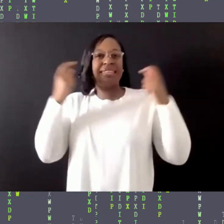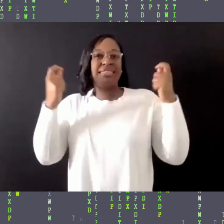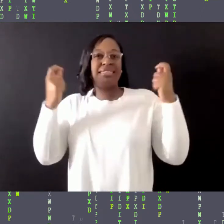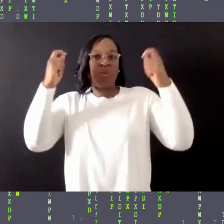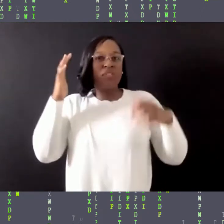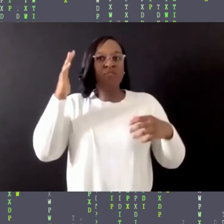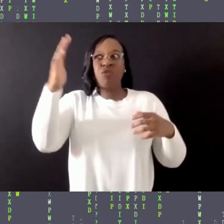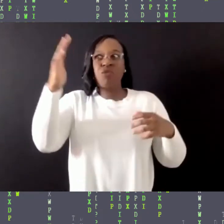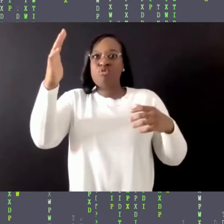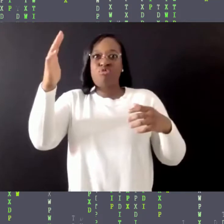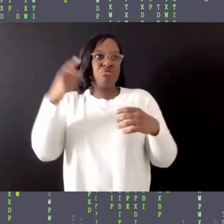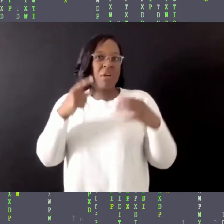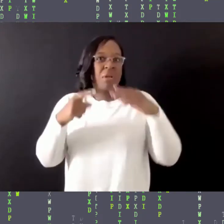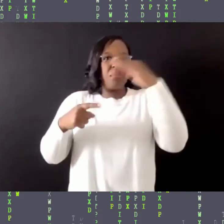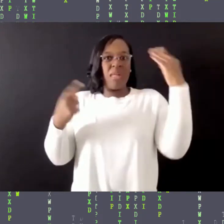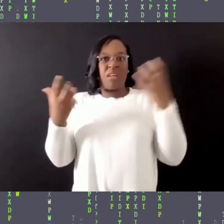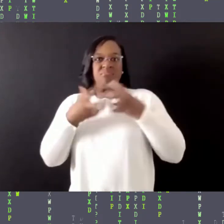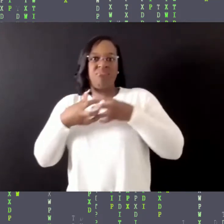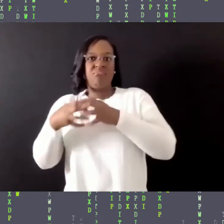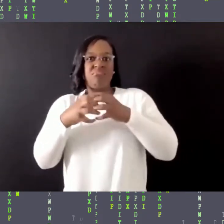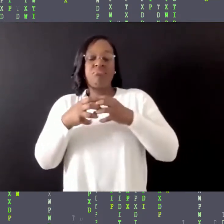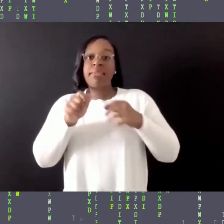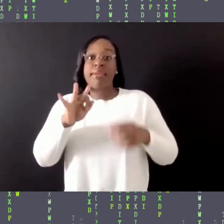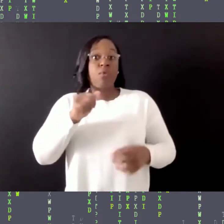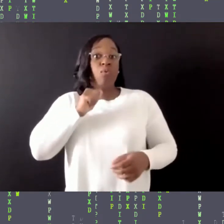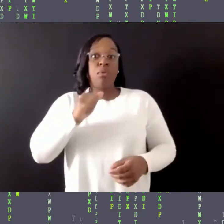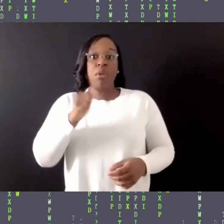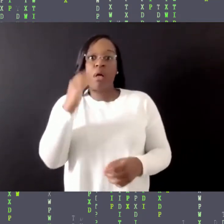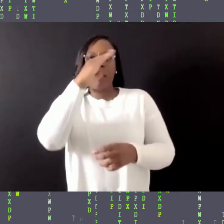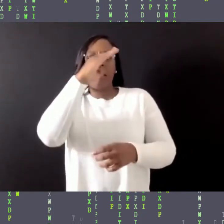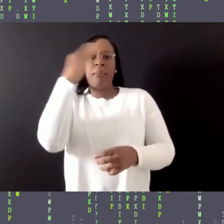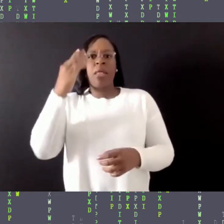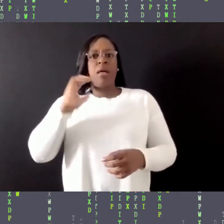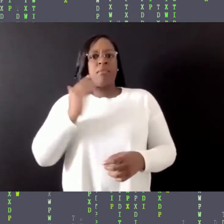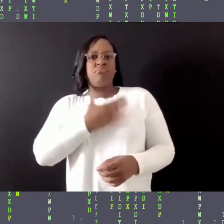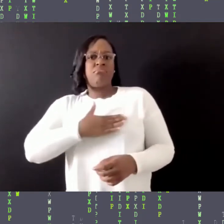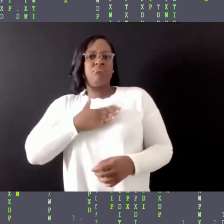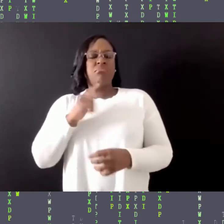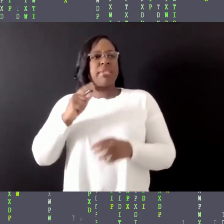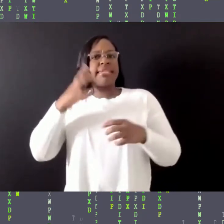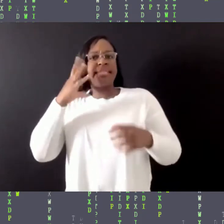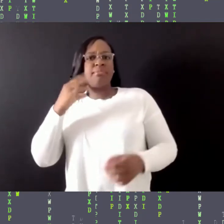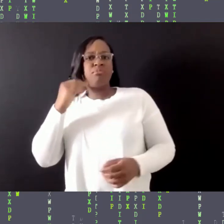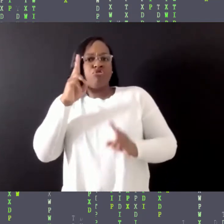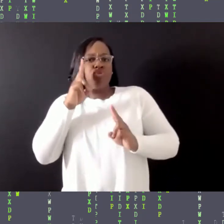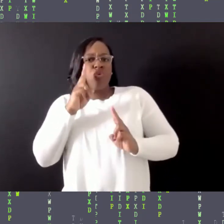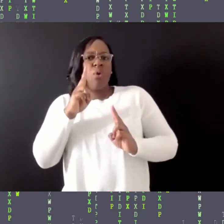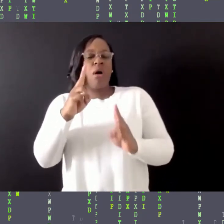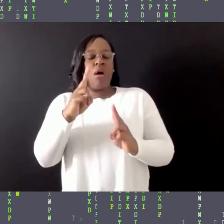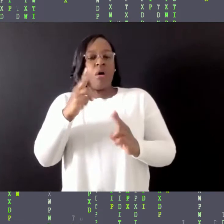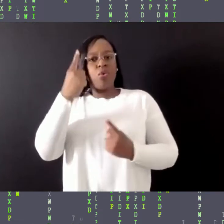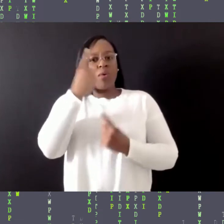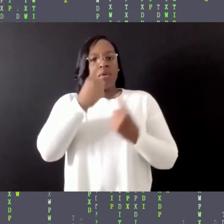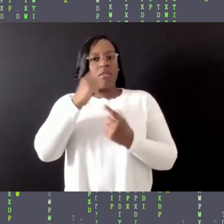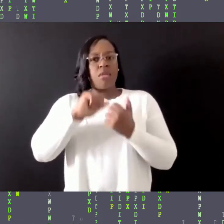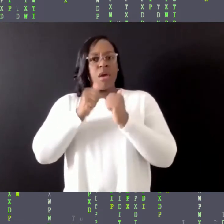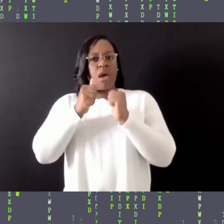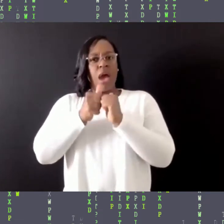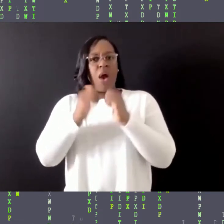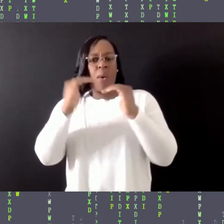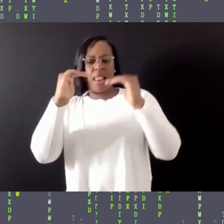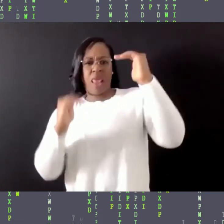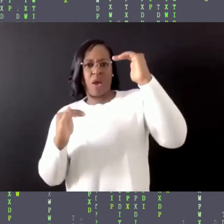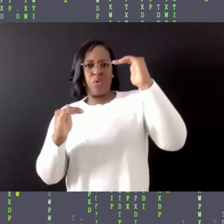We invite our non-Black audience to honor these experiences and to reflect on the ways in which you can dismantle inequities,